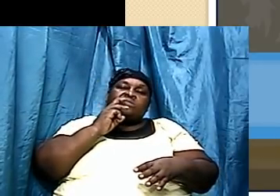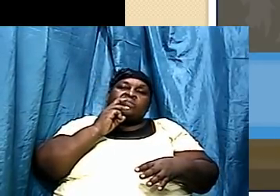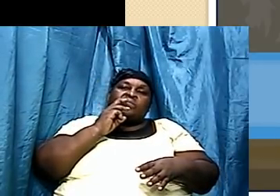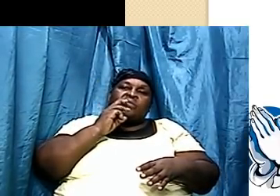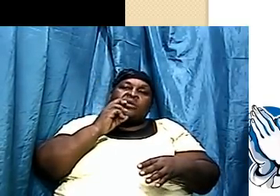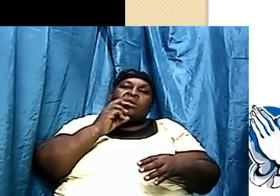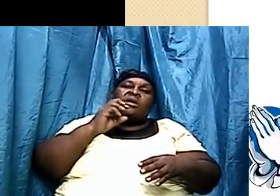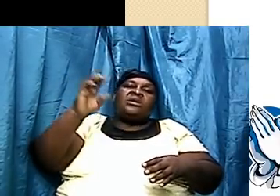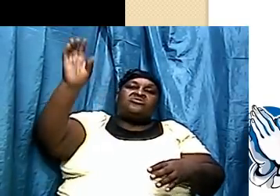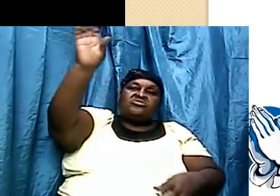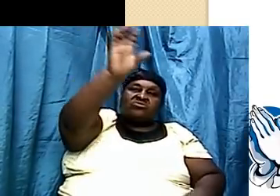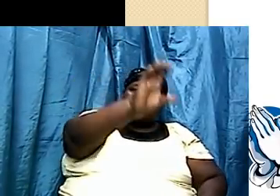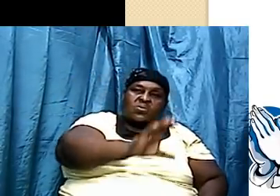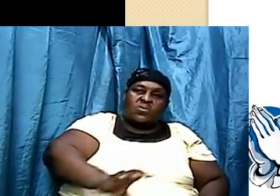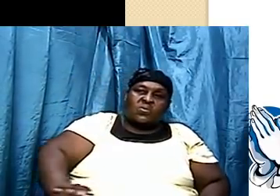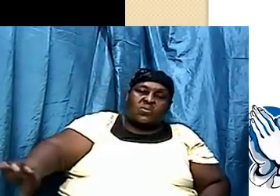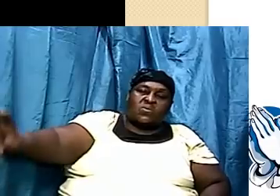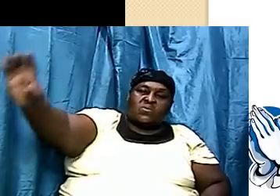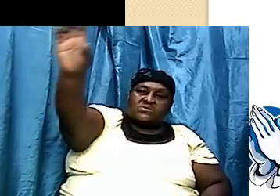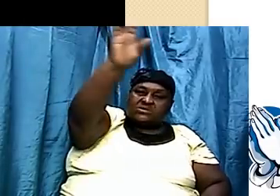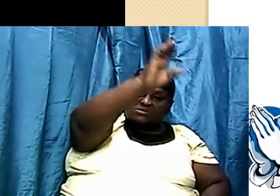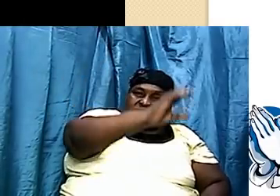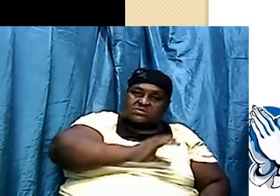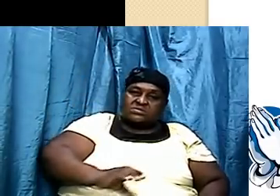now in 1580